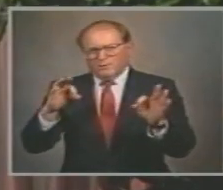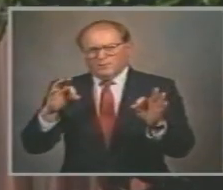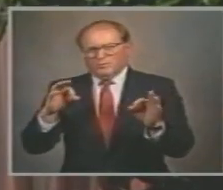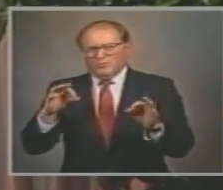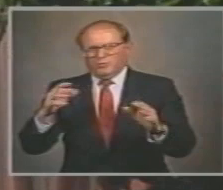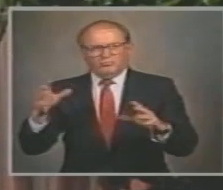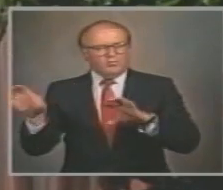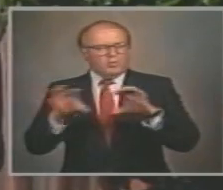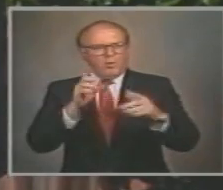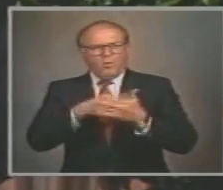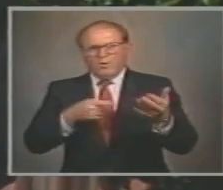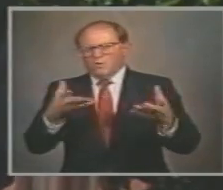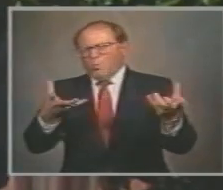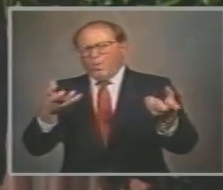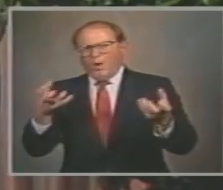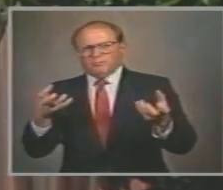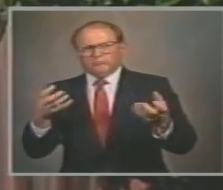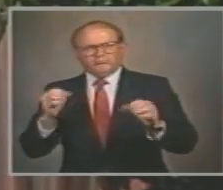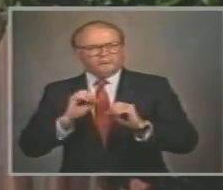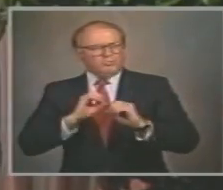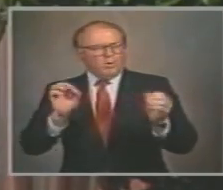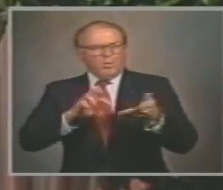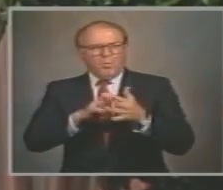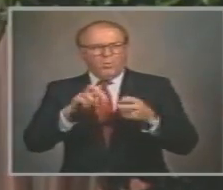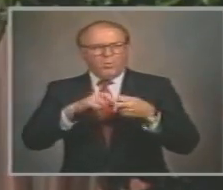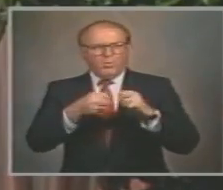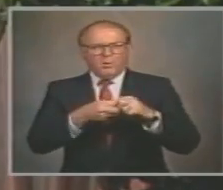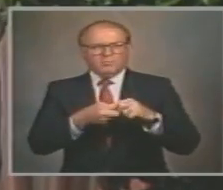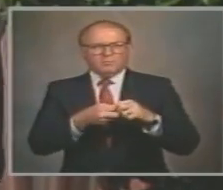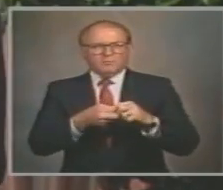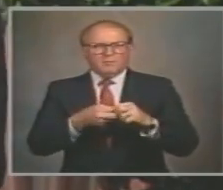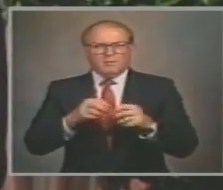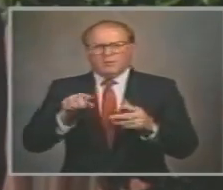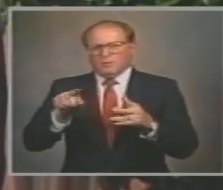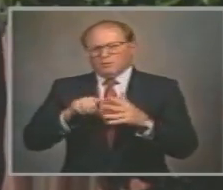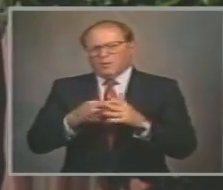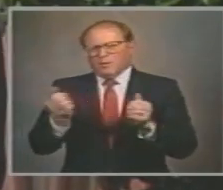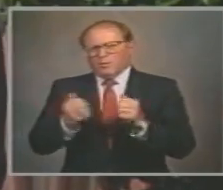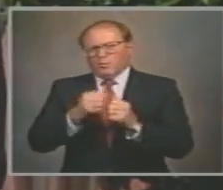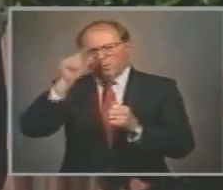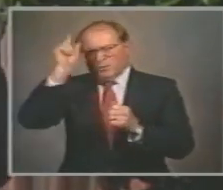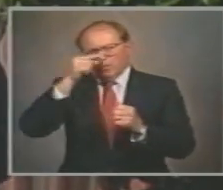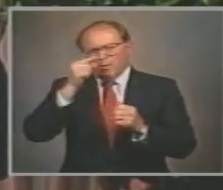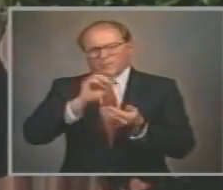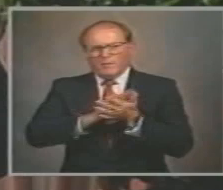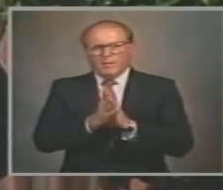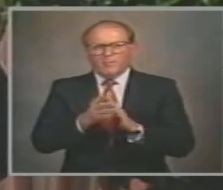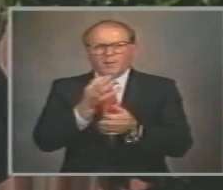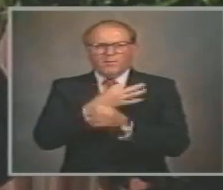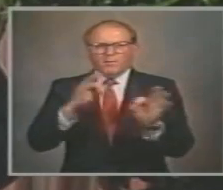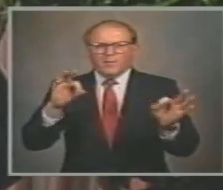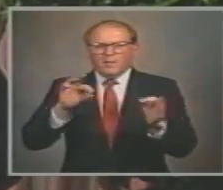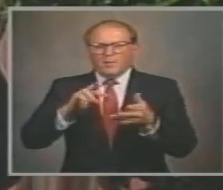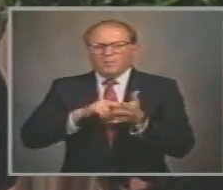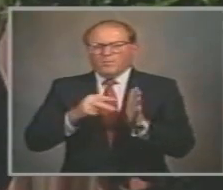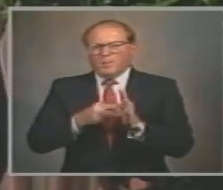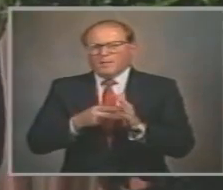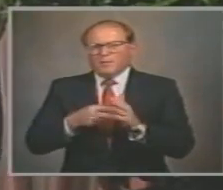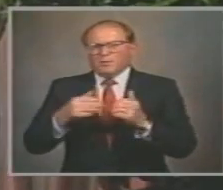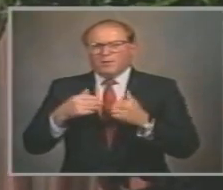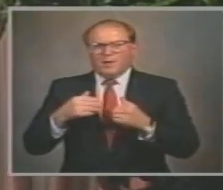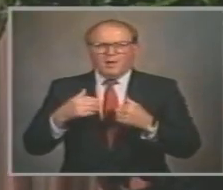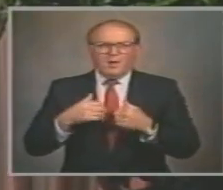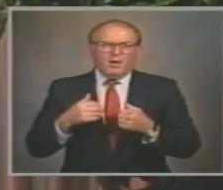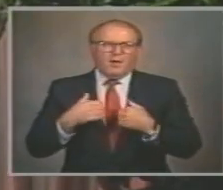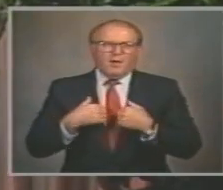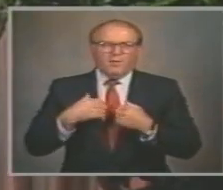He says And of course he's right Beginning with the Greeks To be free Meant to be free From arbitrary And capricious